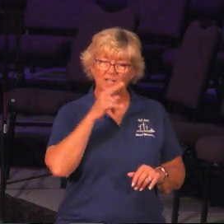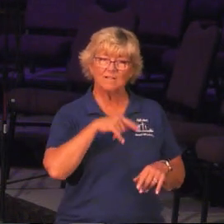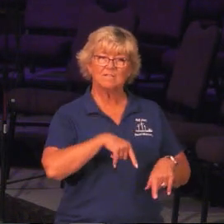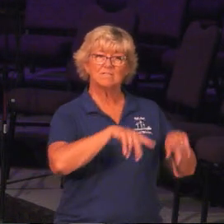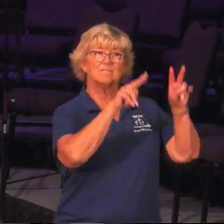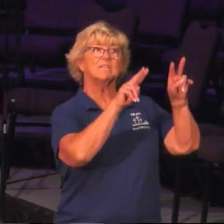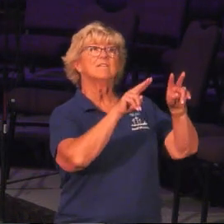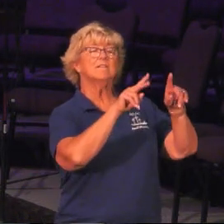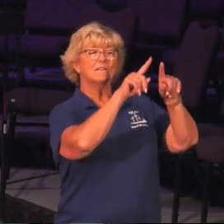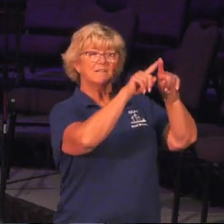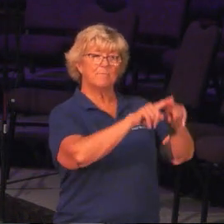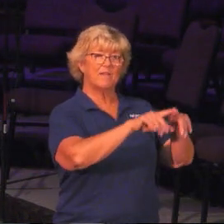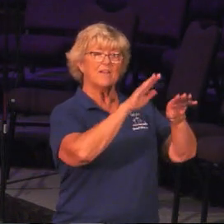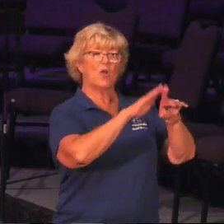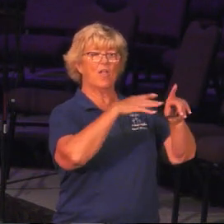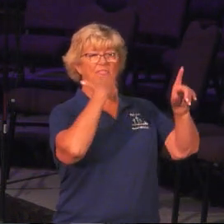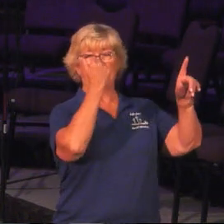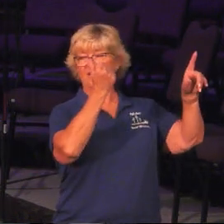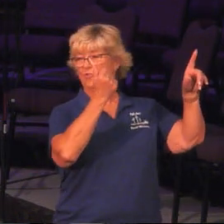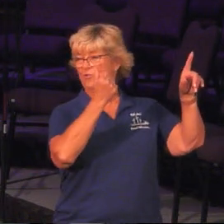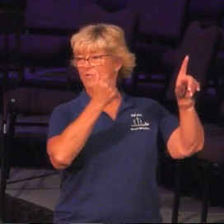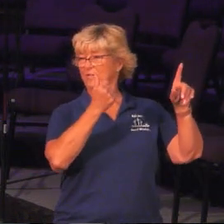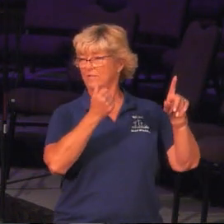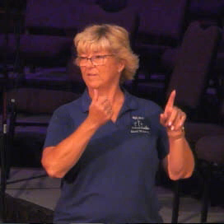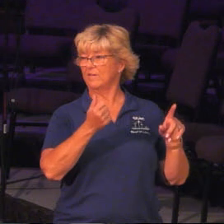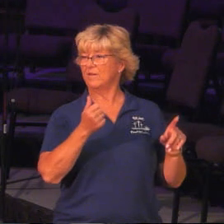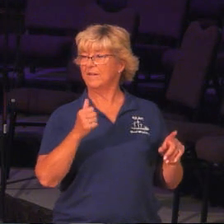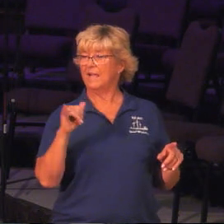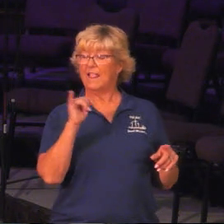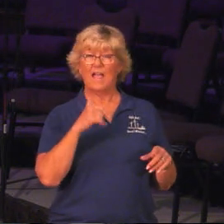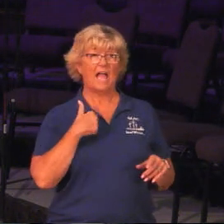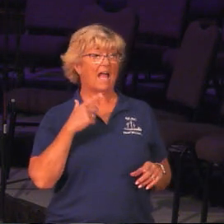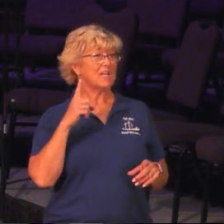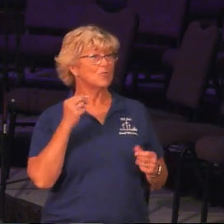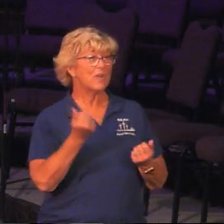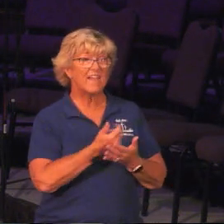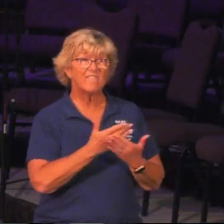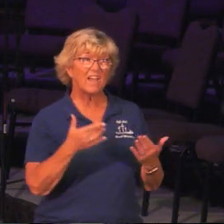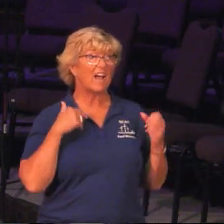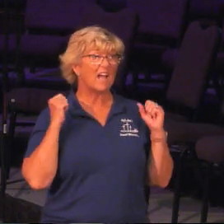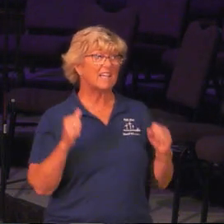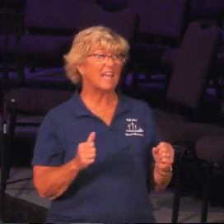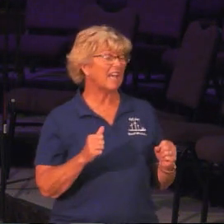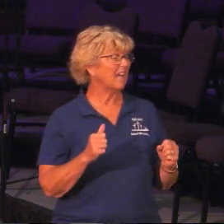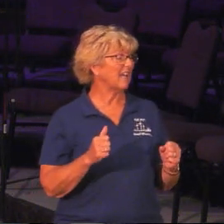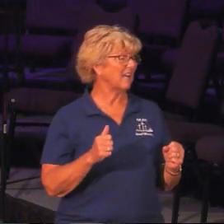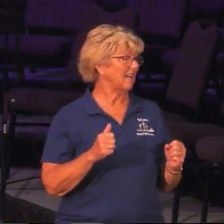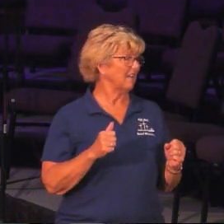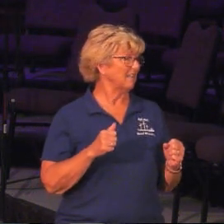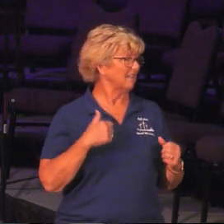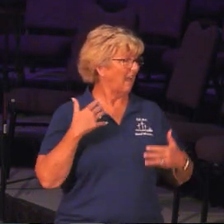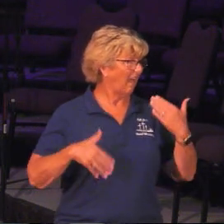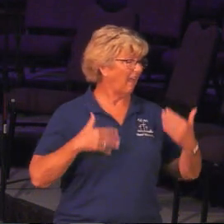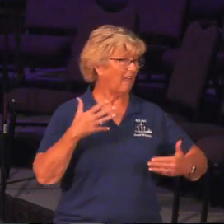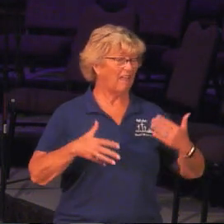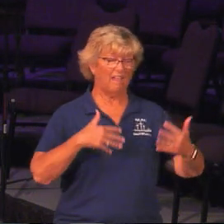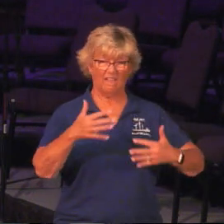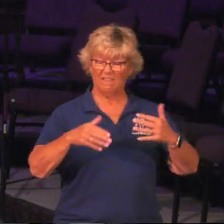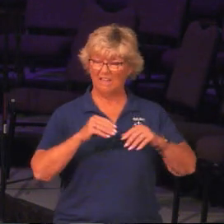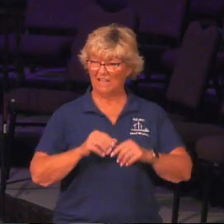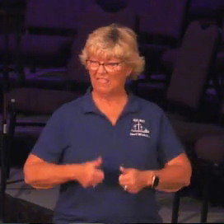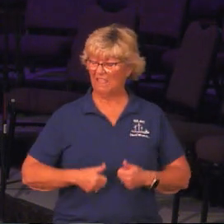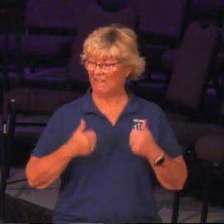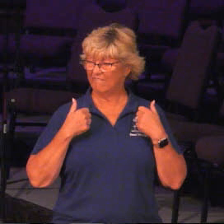therefore a radical reorientation from, I got to do anything and everything I can to get ahead in this rat race we call life,